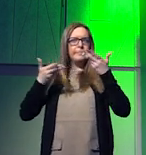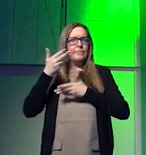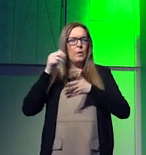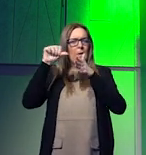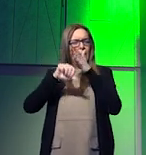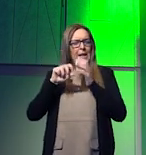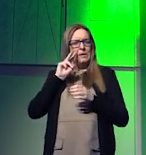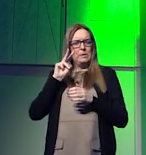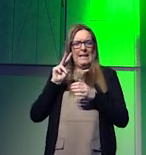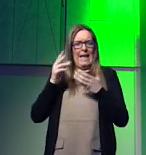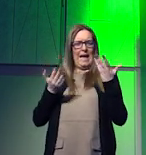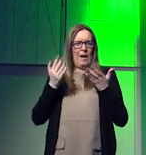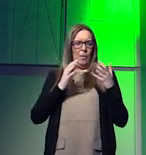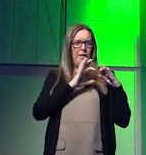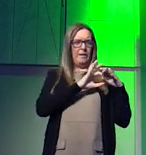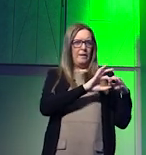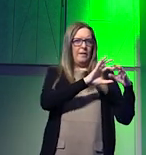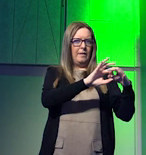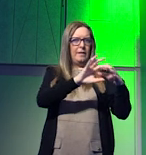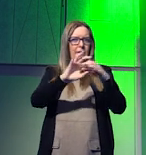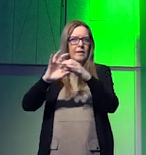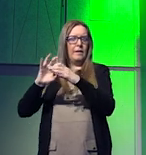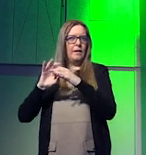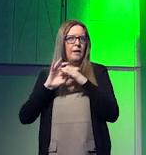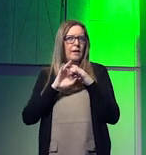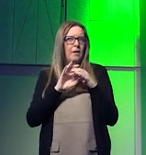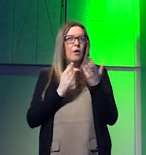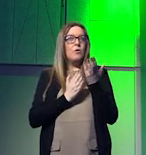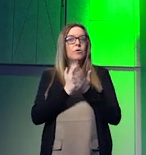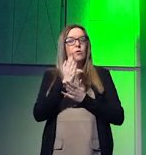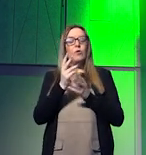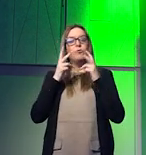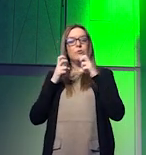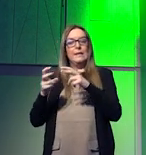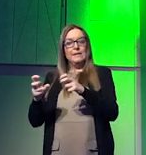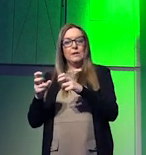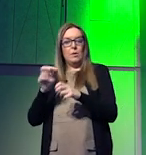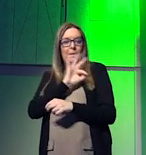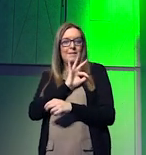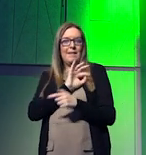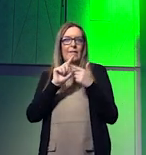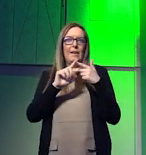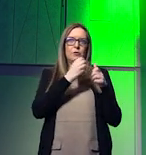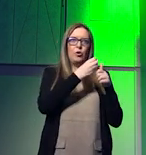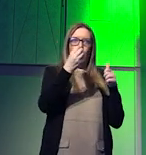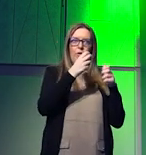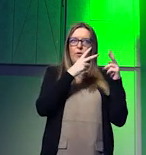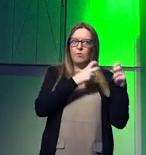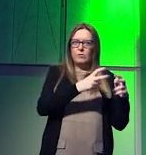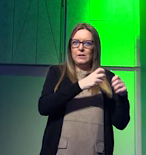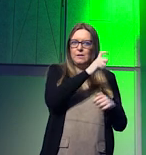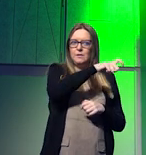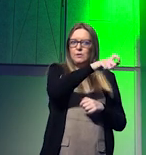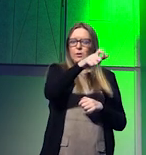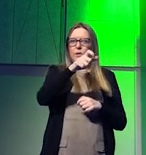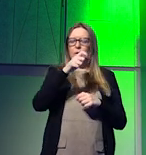different things connect and through research that i and other researchers have been doing um we've realized essentially that there